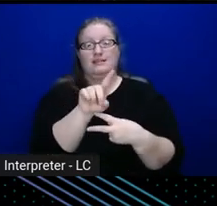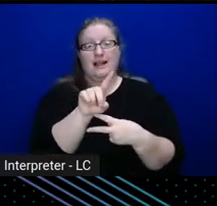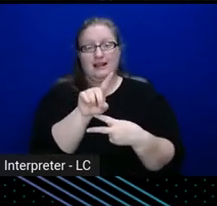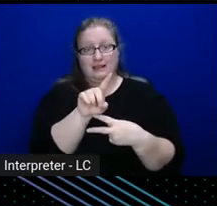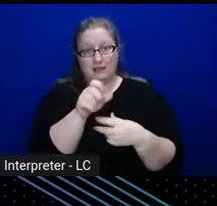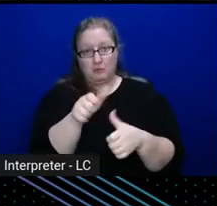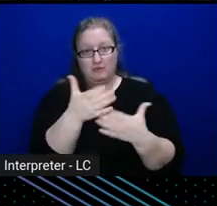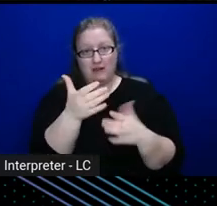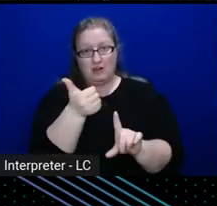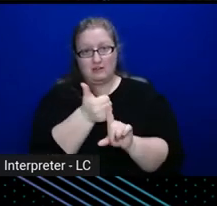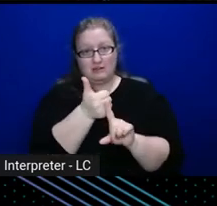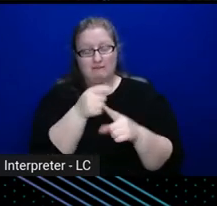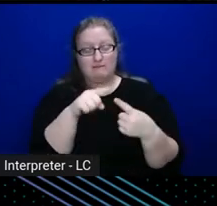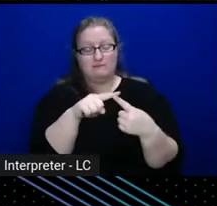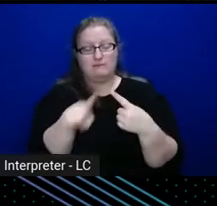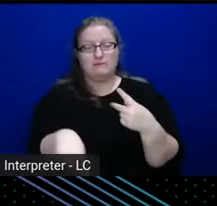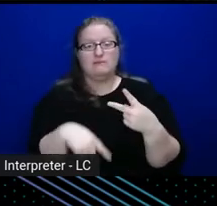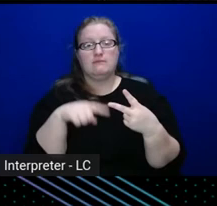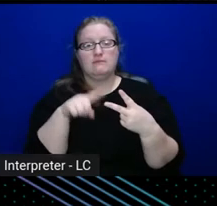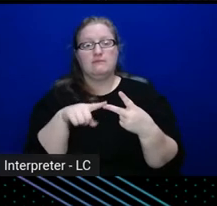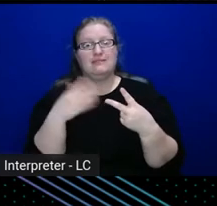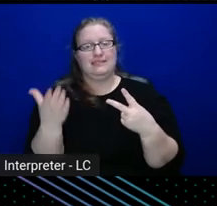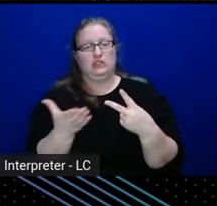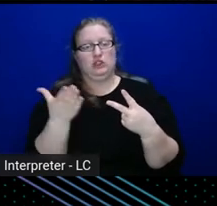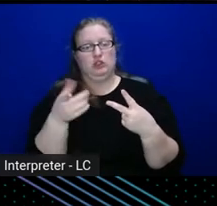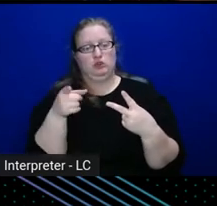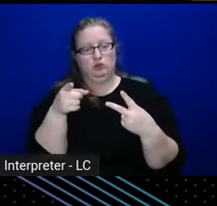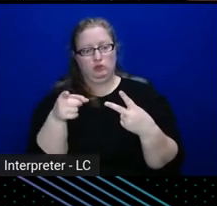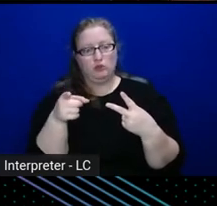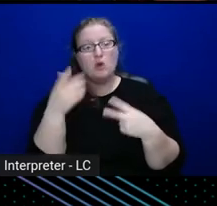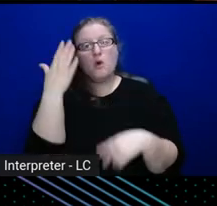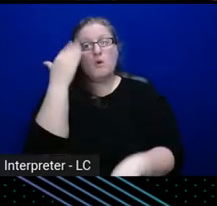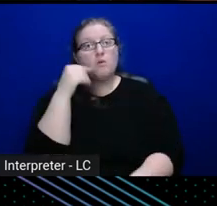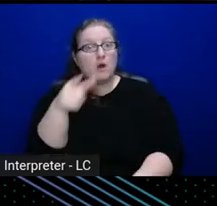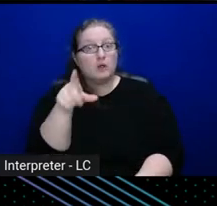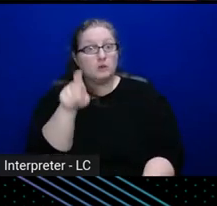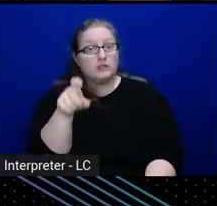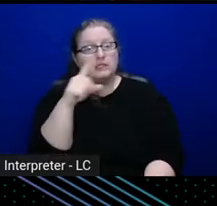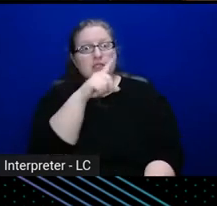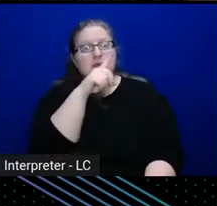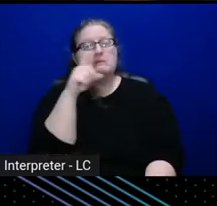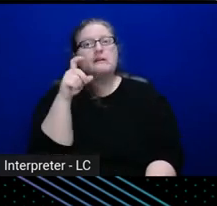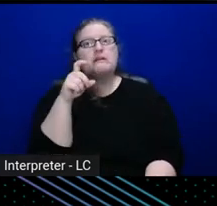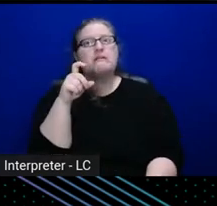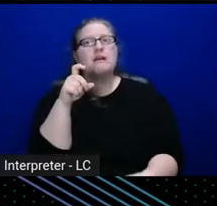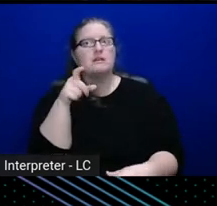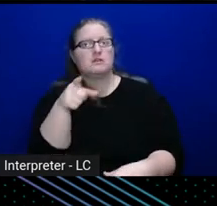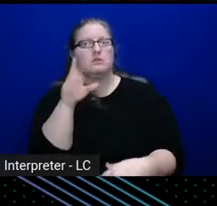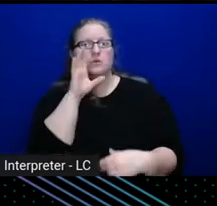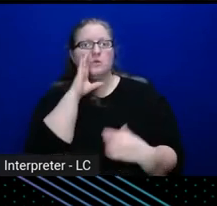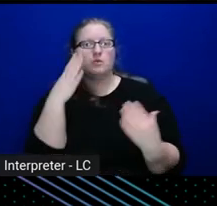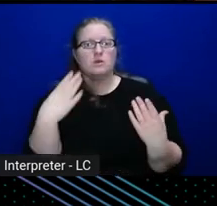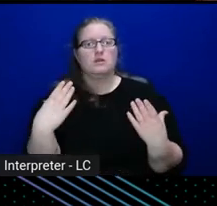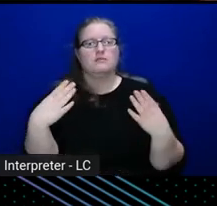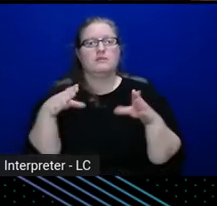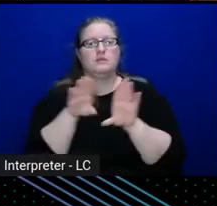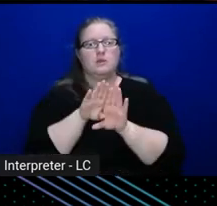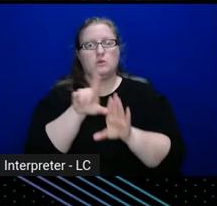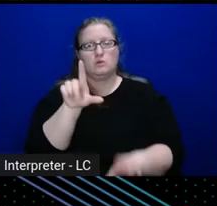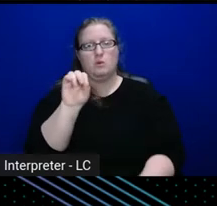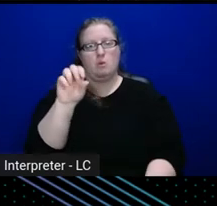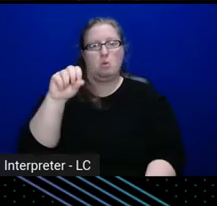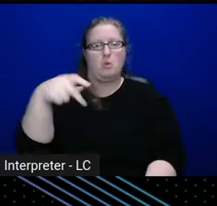other one is here, um, and why you need this, is this is because you close, this is where you close the loop, so, regardless,